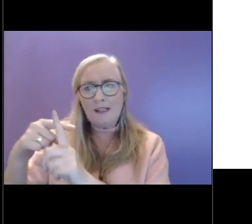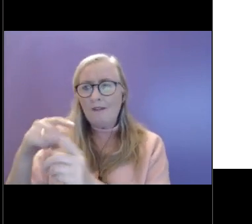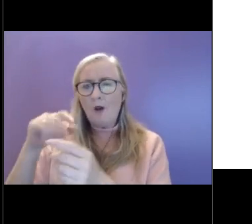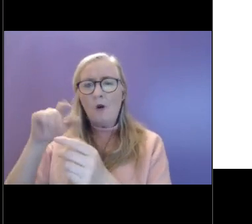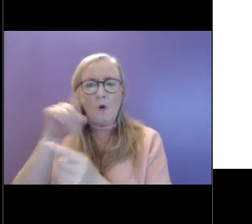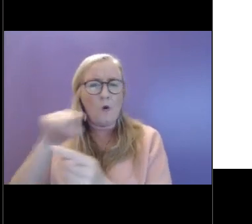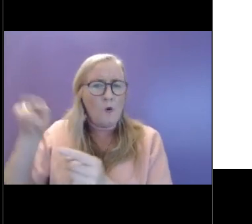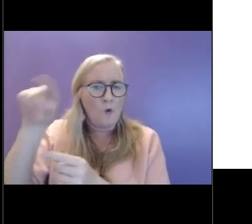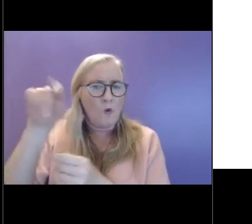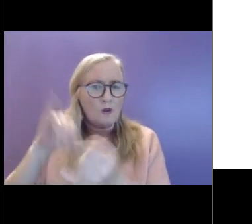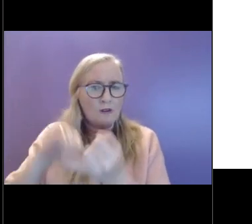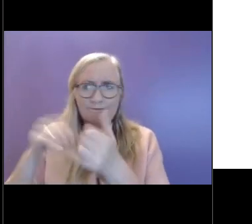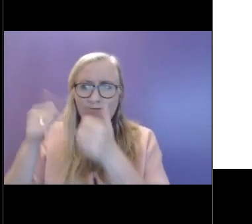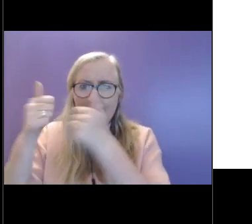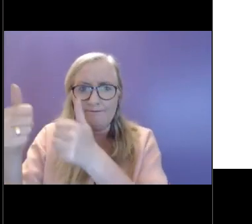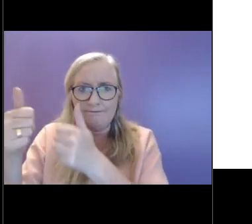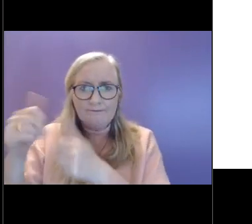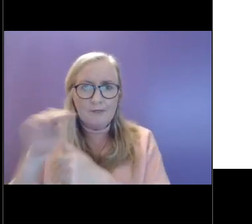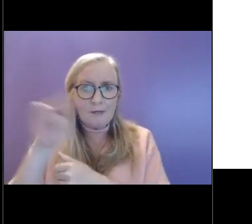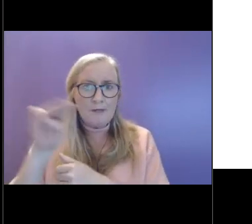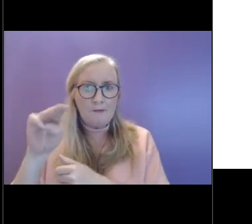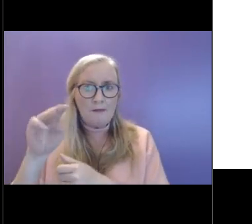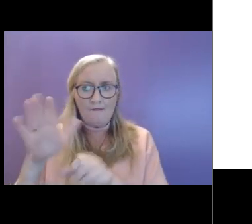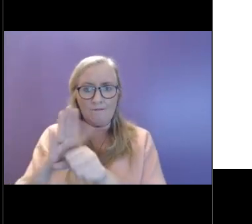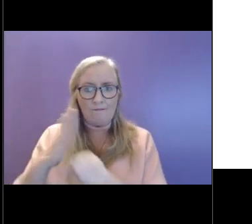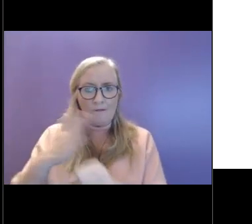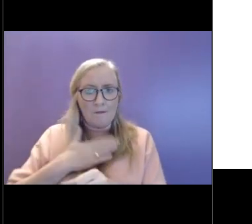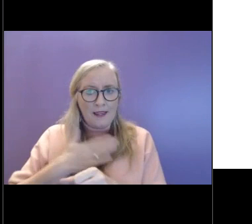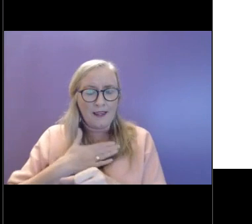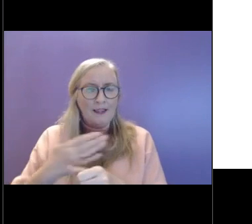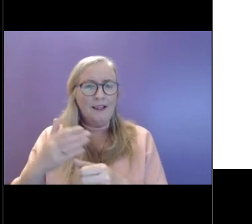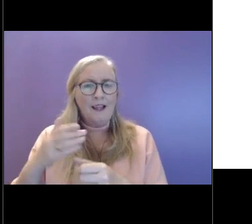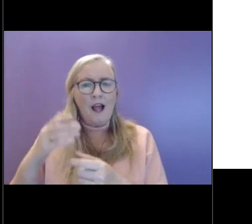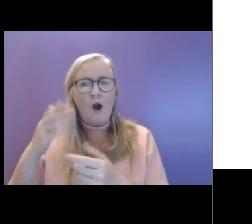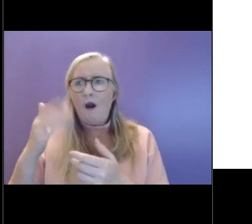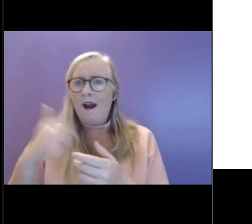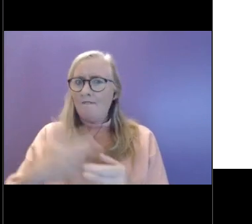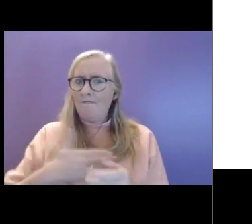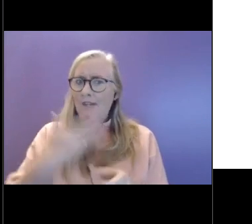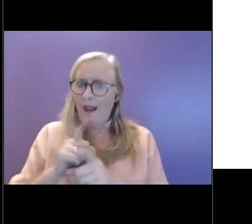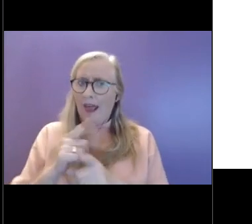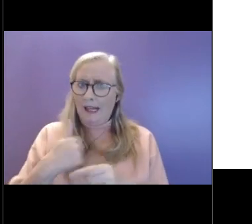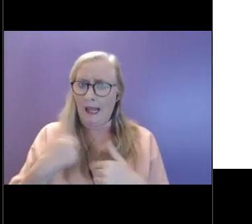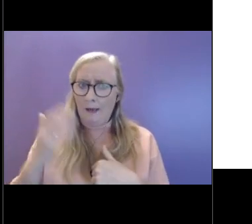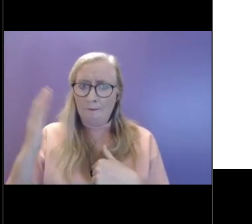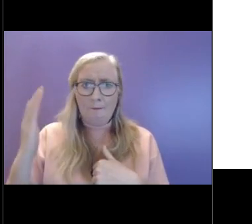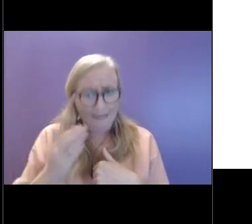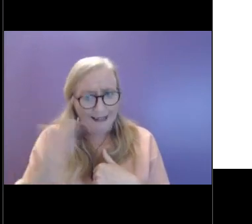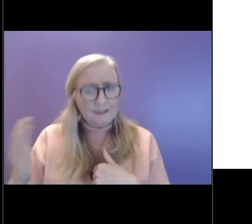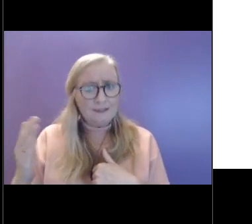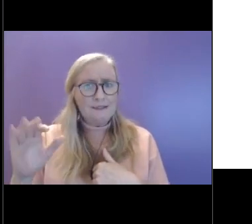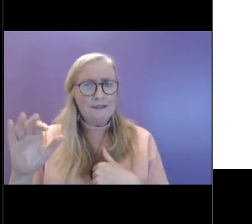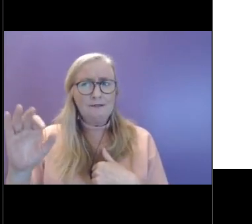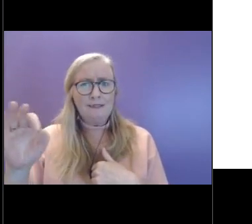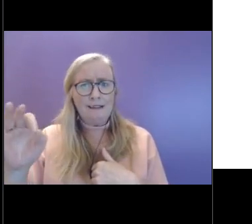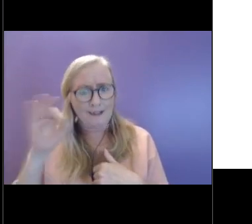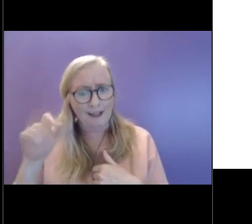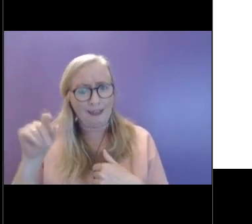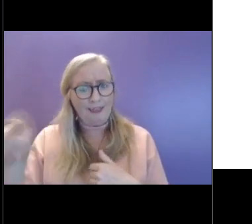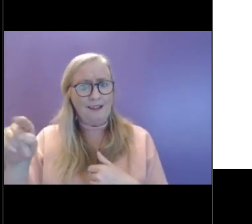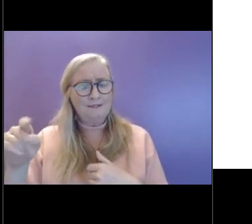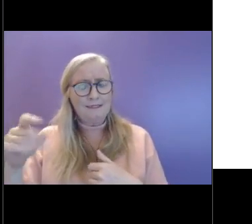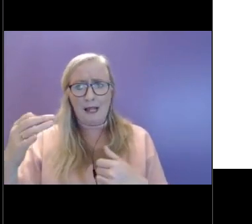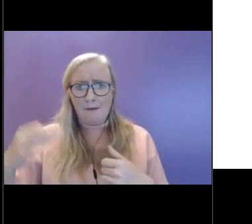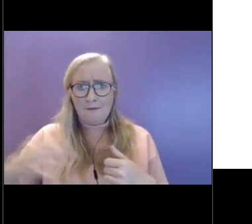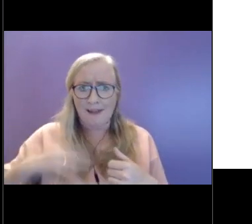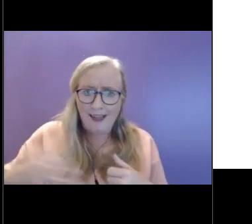situations for which, you know, you feel really blessed or glad about. So